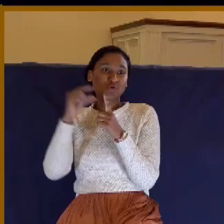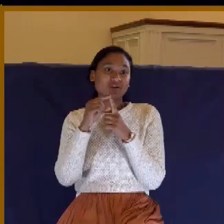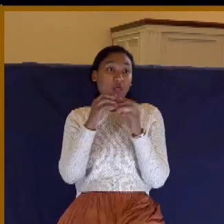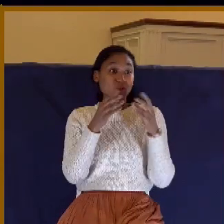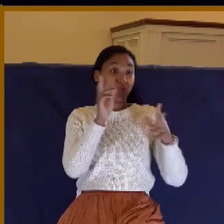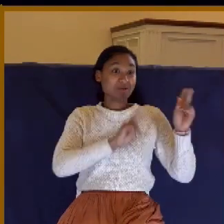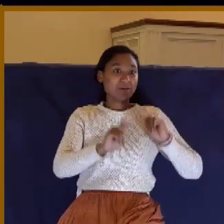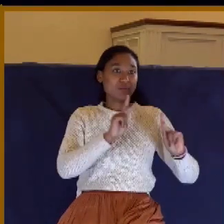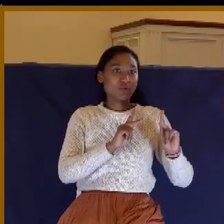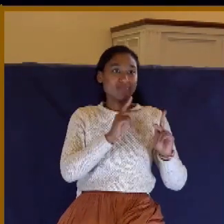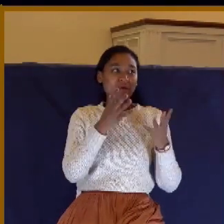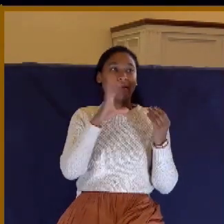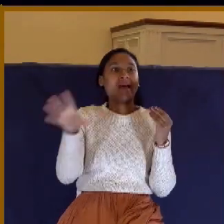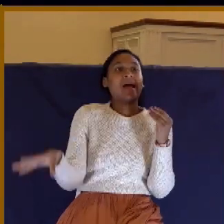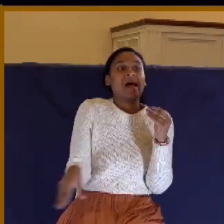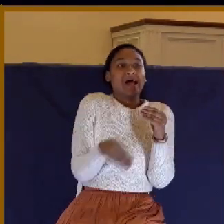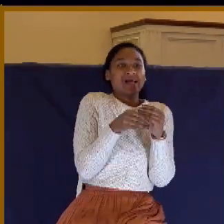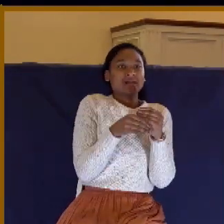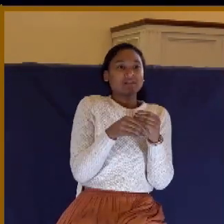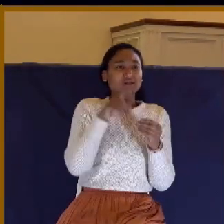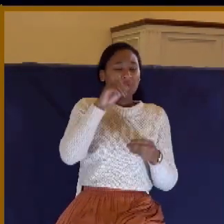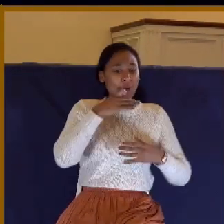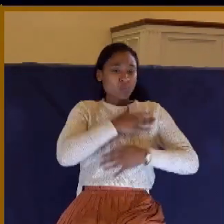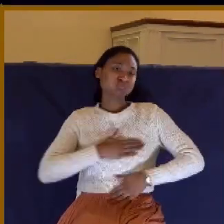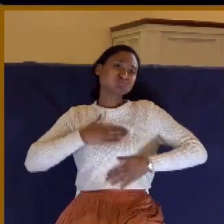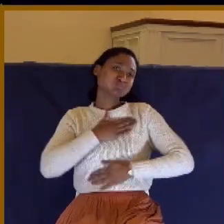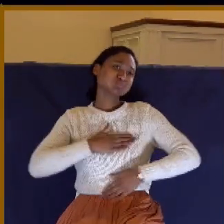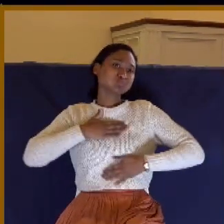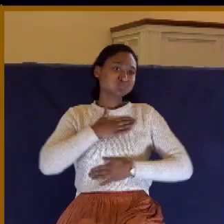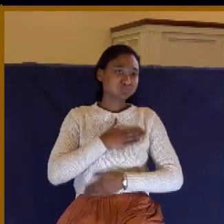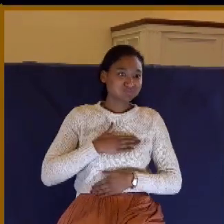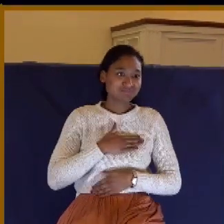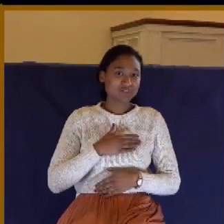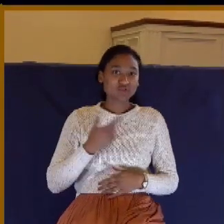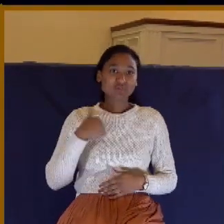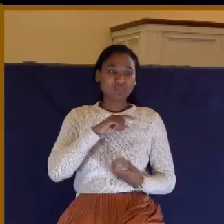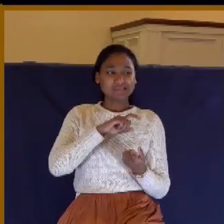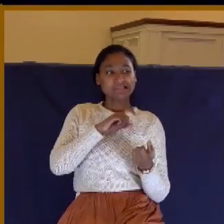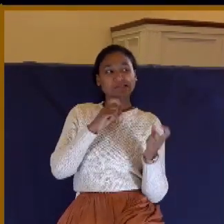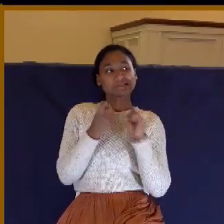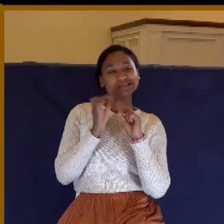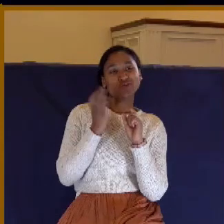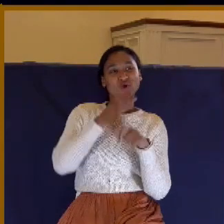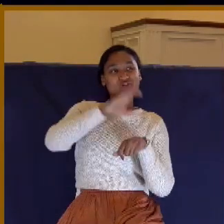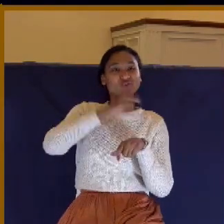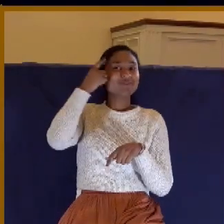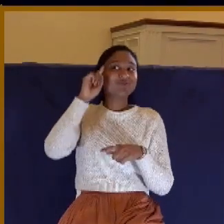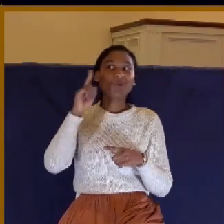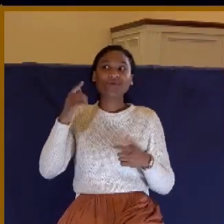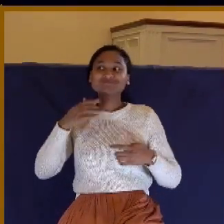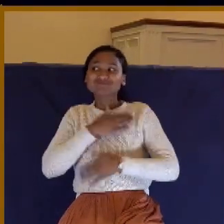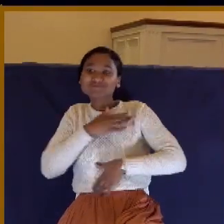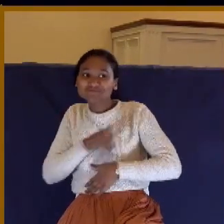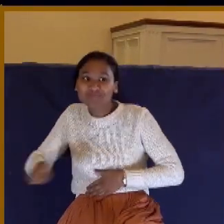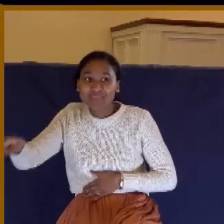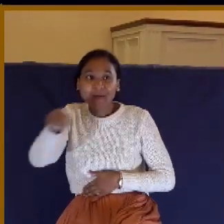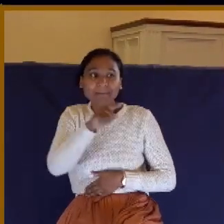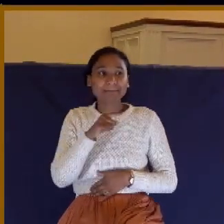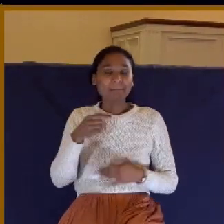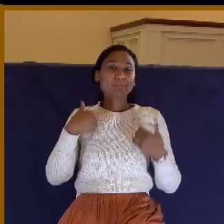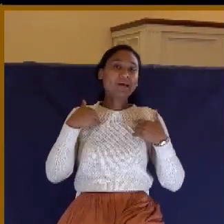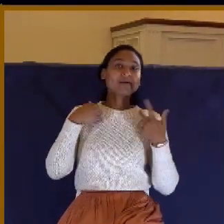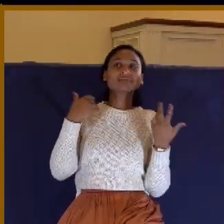a little bit more. They need to be entertained. So we change our church services around to entertain. We even